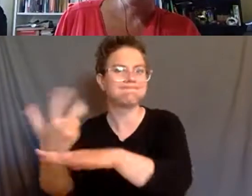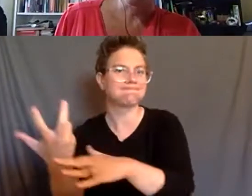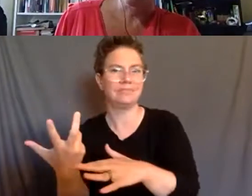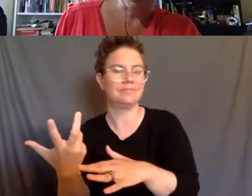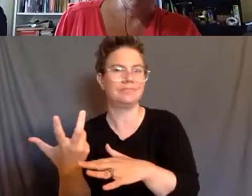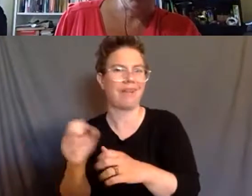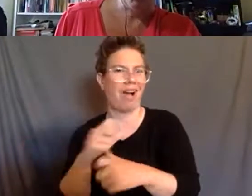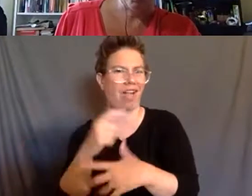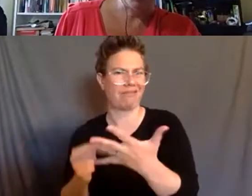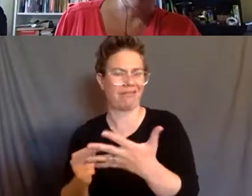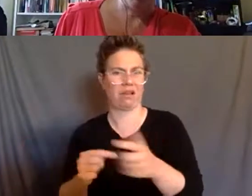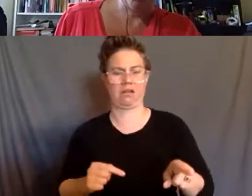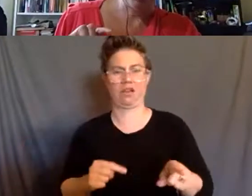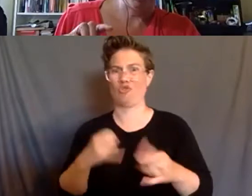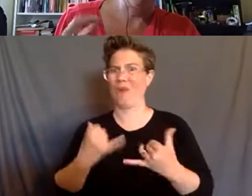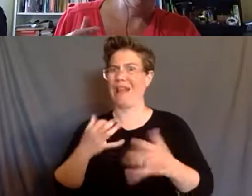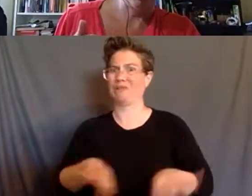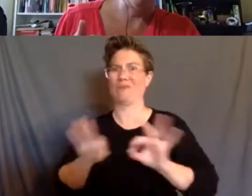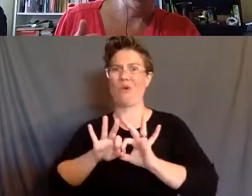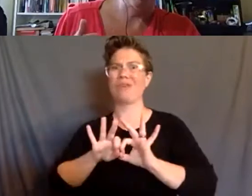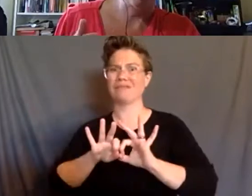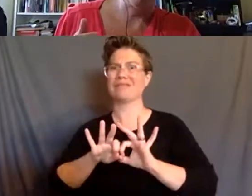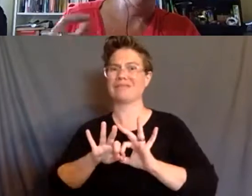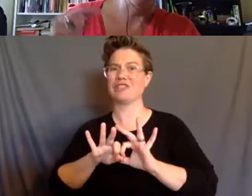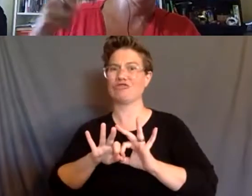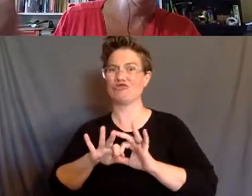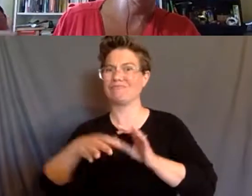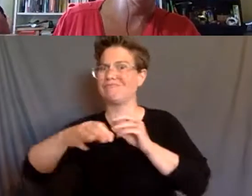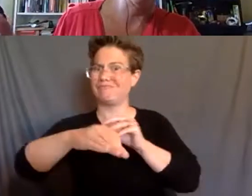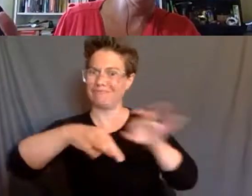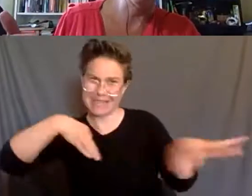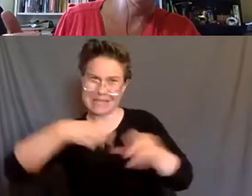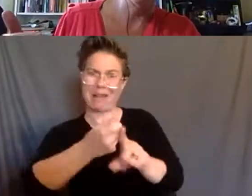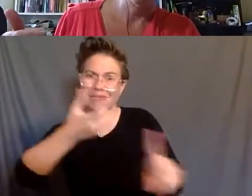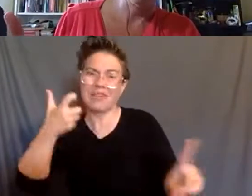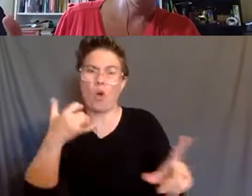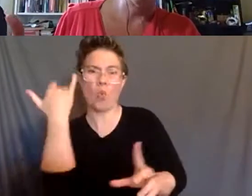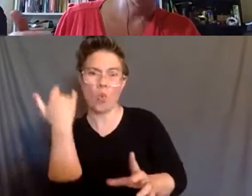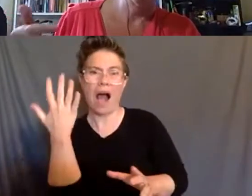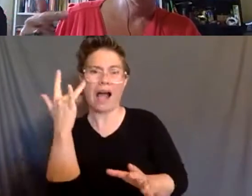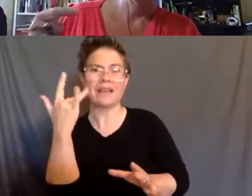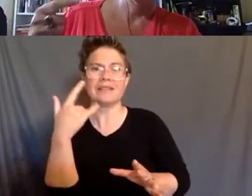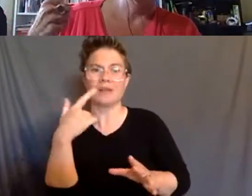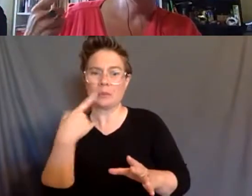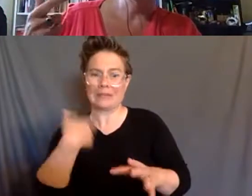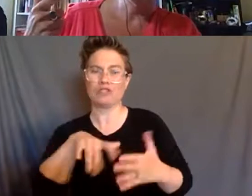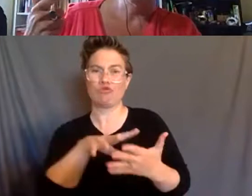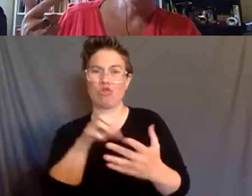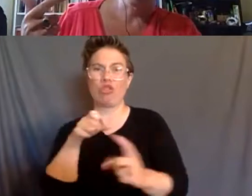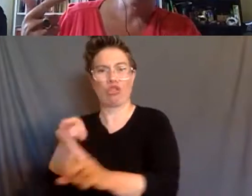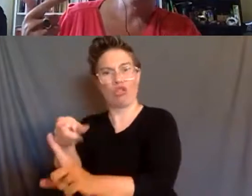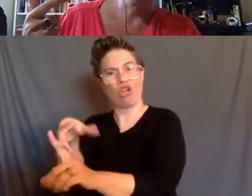it's incredibly important, important to tell a different history because the conclusions you reach is the